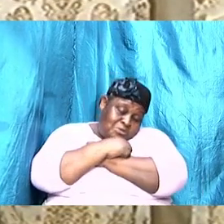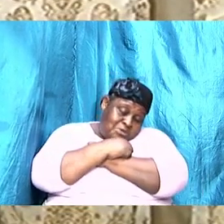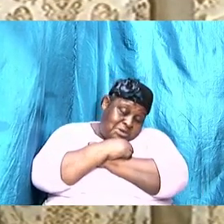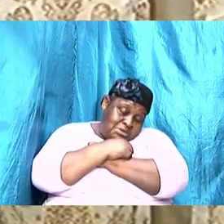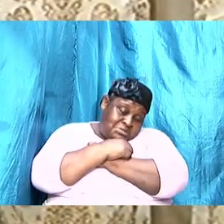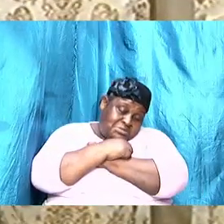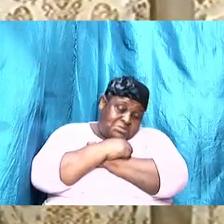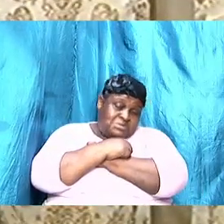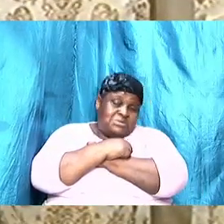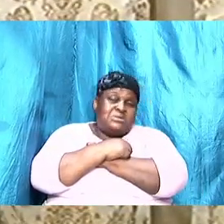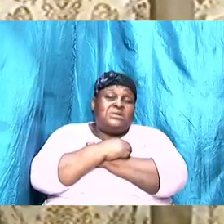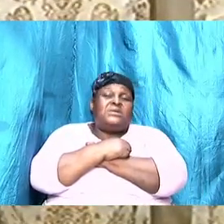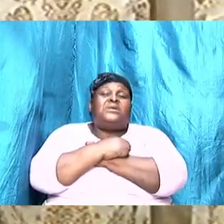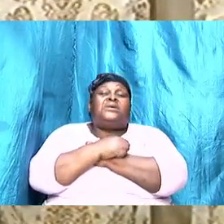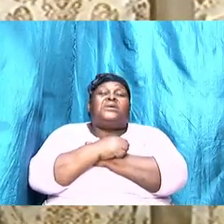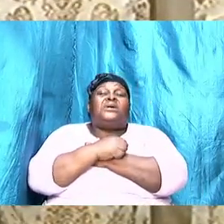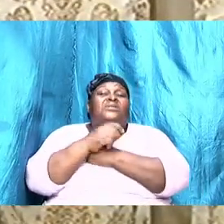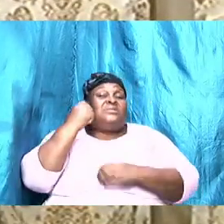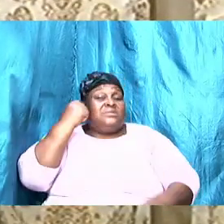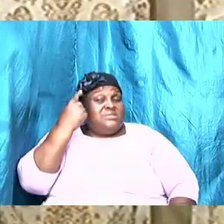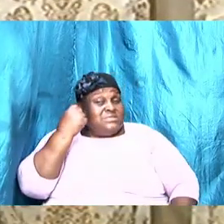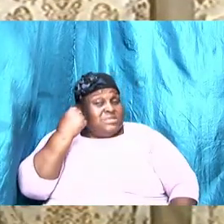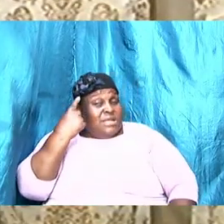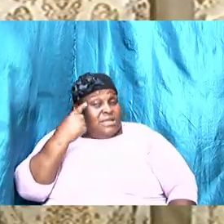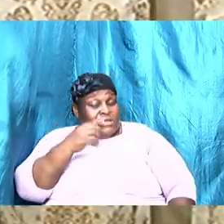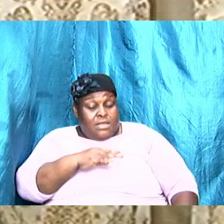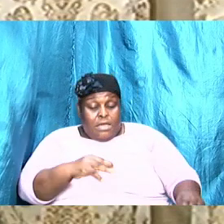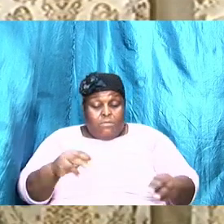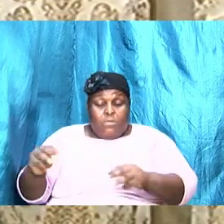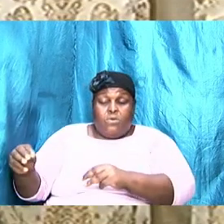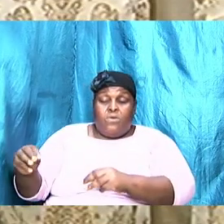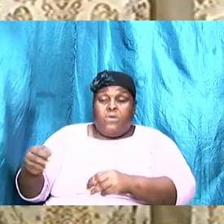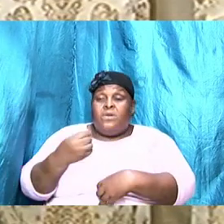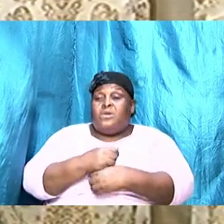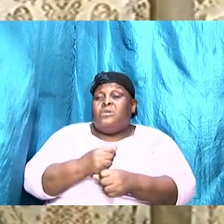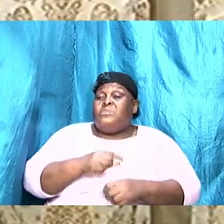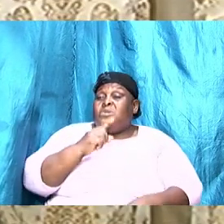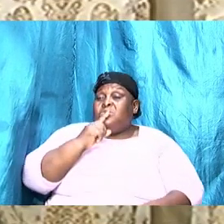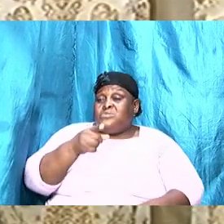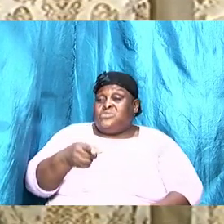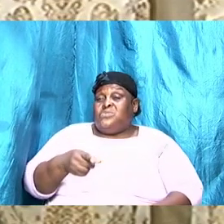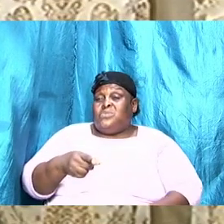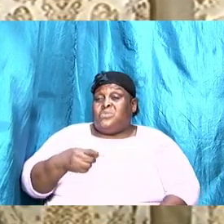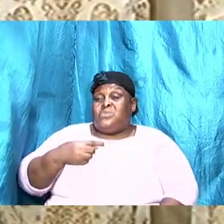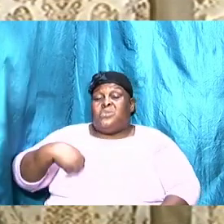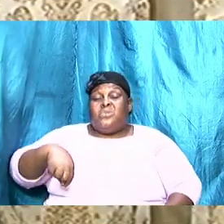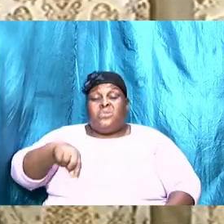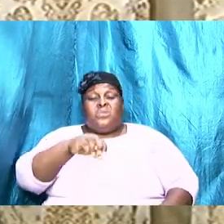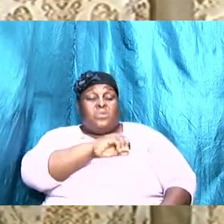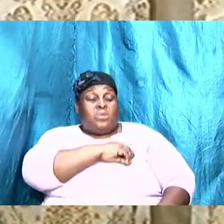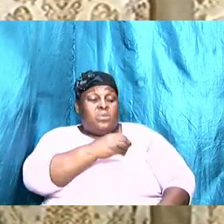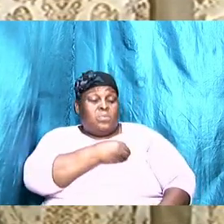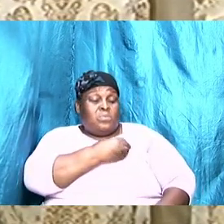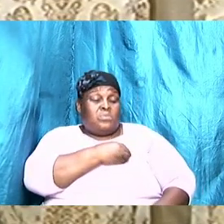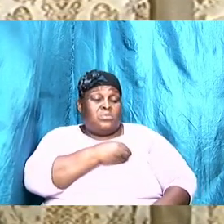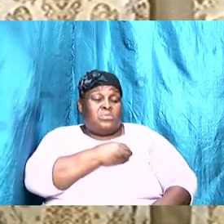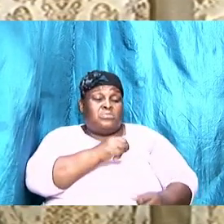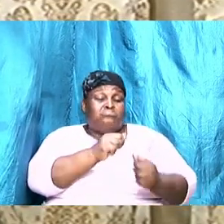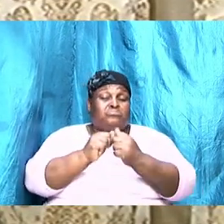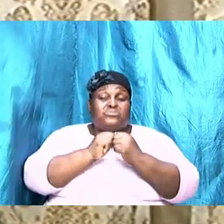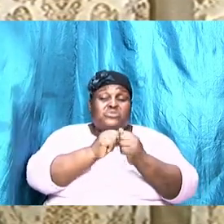sisters, and that we move to ensure that our togetherness, yes,